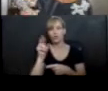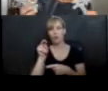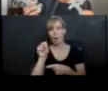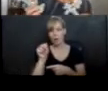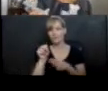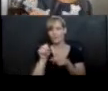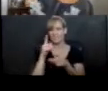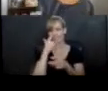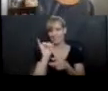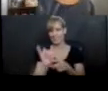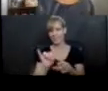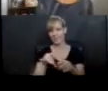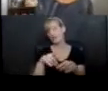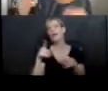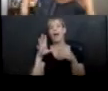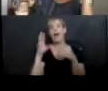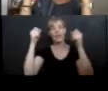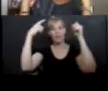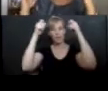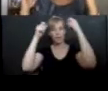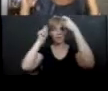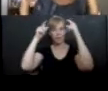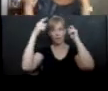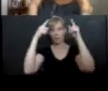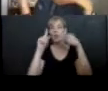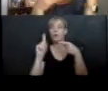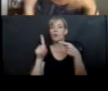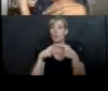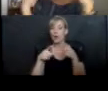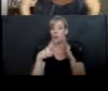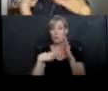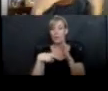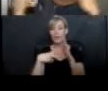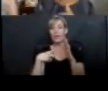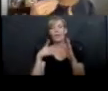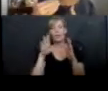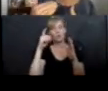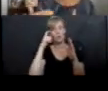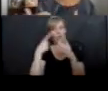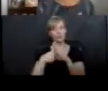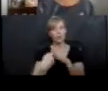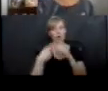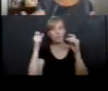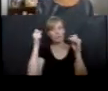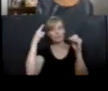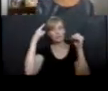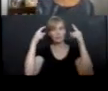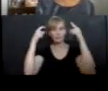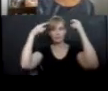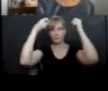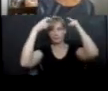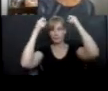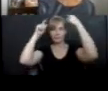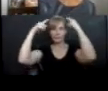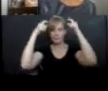other. And when you're reading, different parts of your brain are activated and they start connecting to each other. So it really, you really are getting